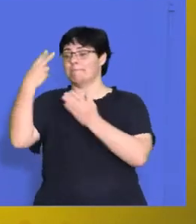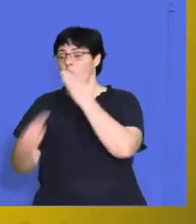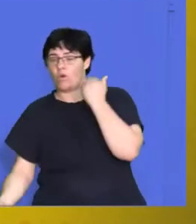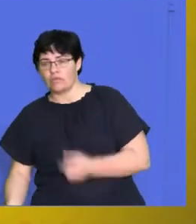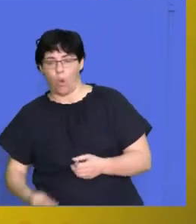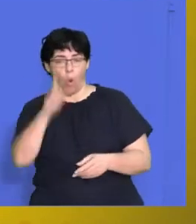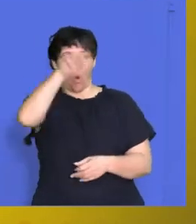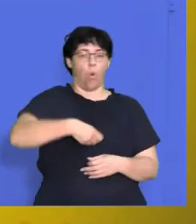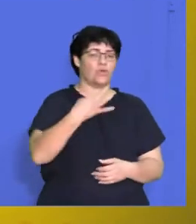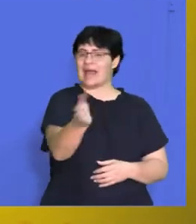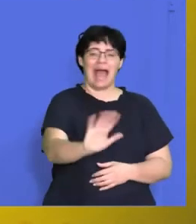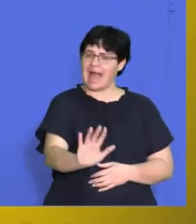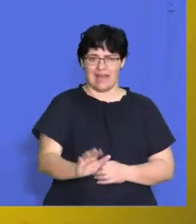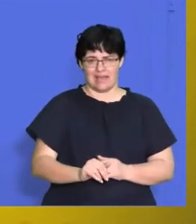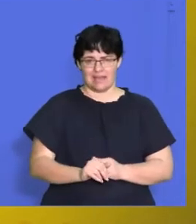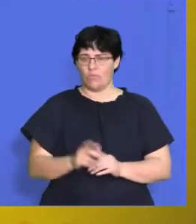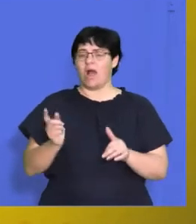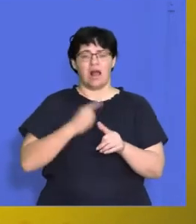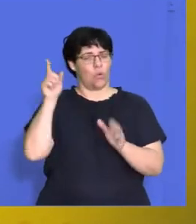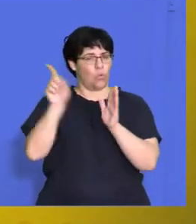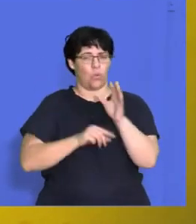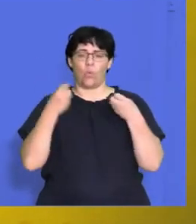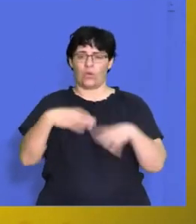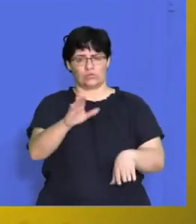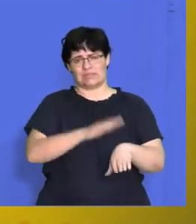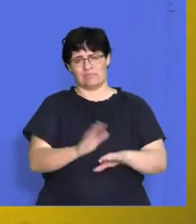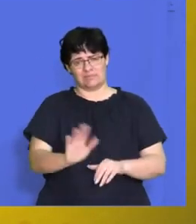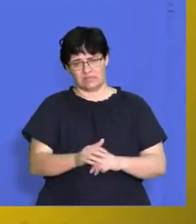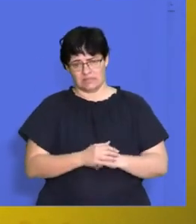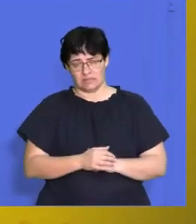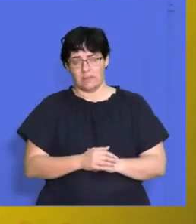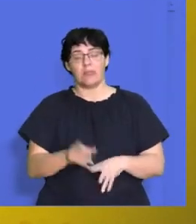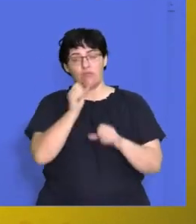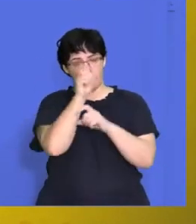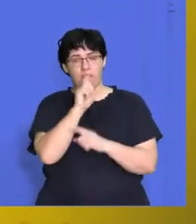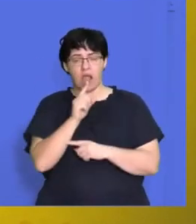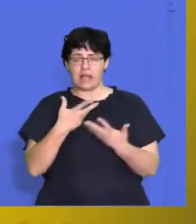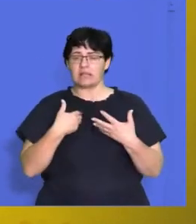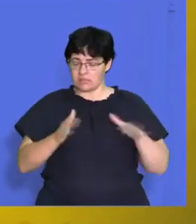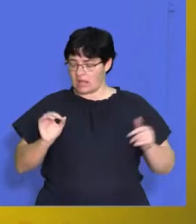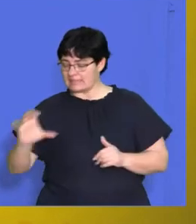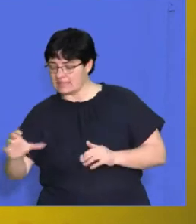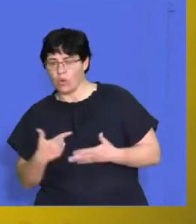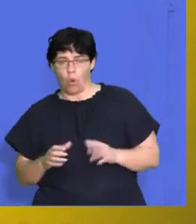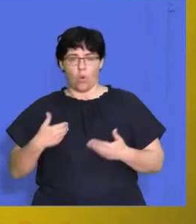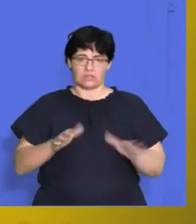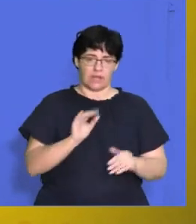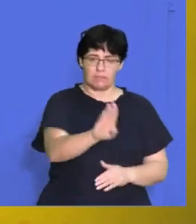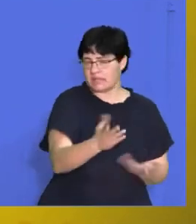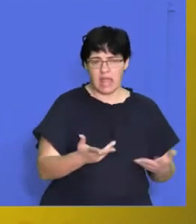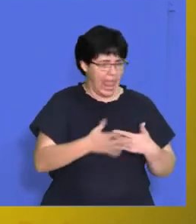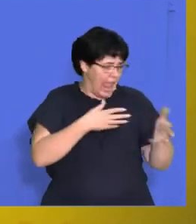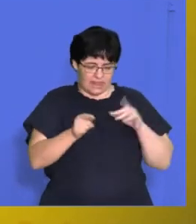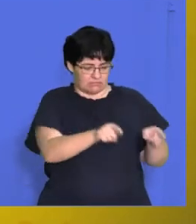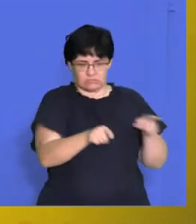they're not going to count and you're just going to waste your time also remember you can start your paper with any question you want or any section